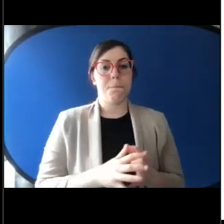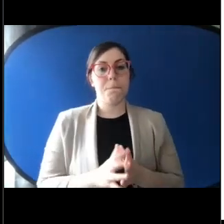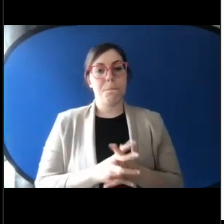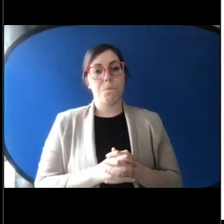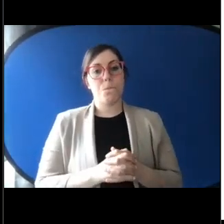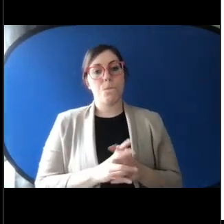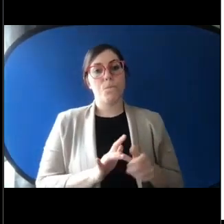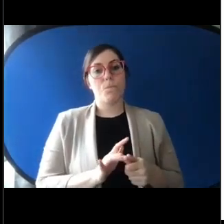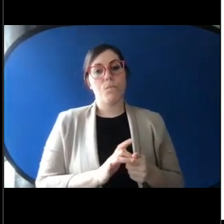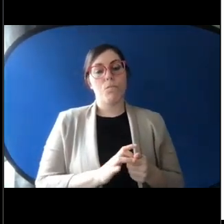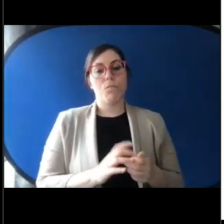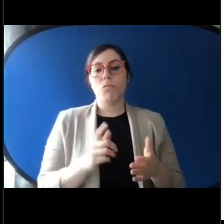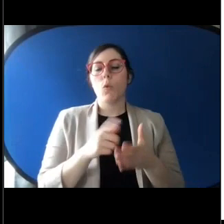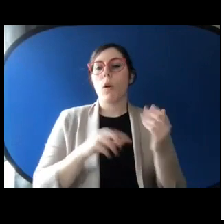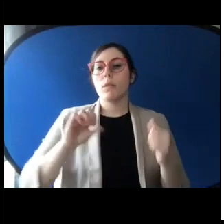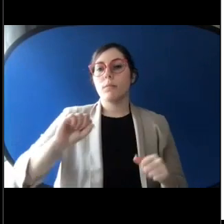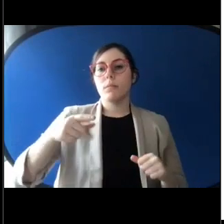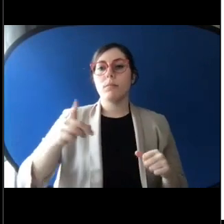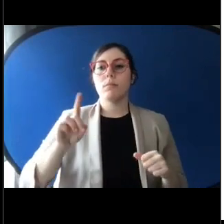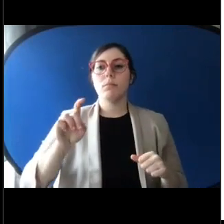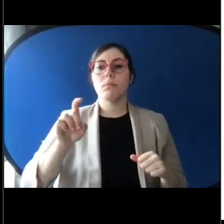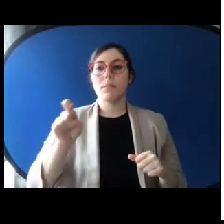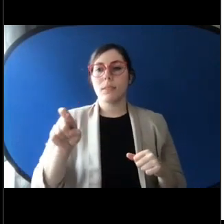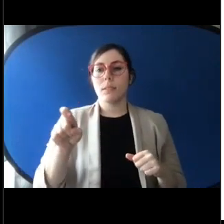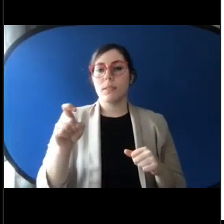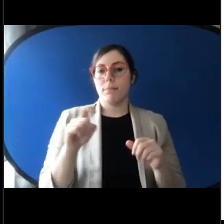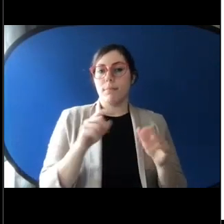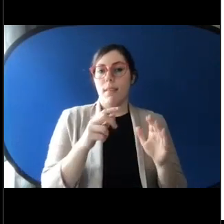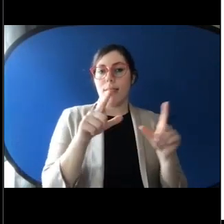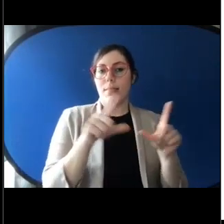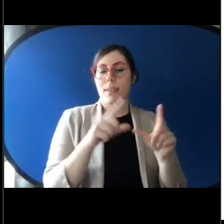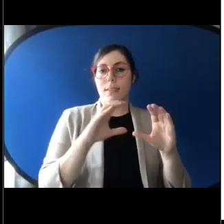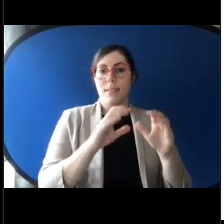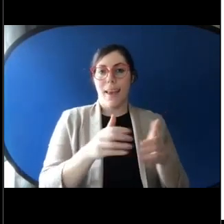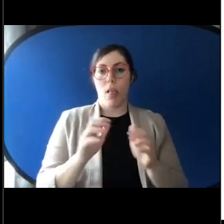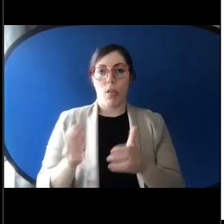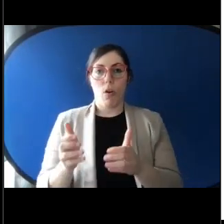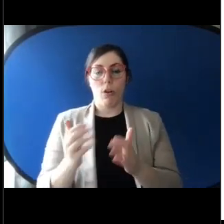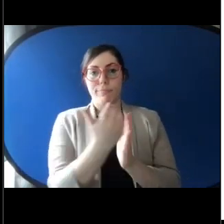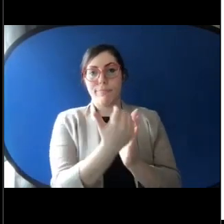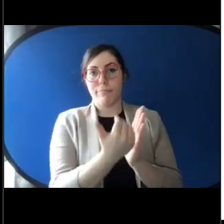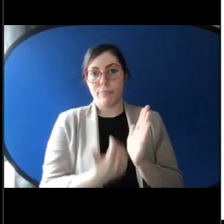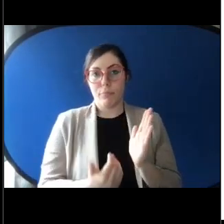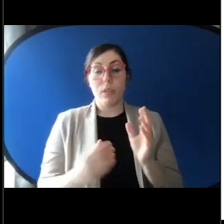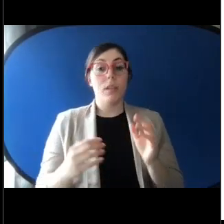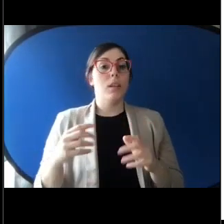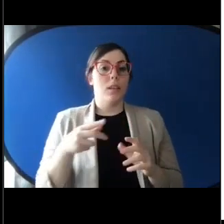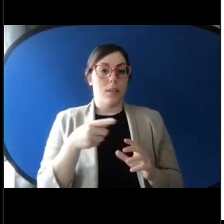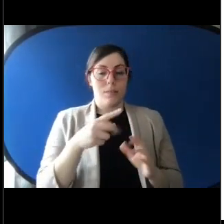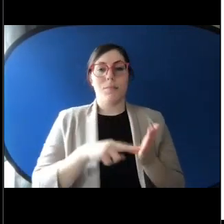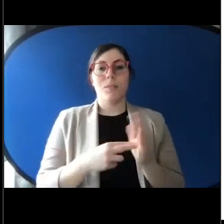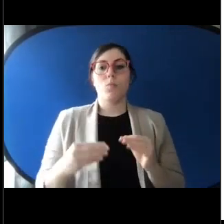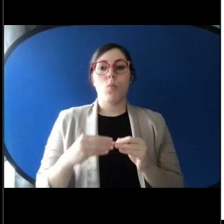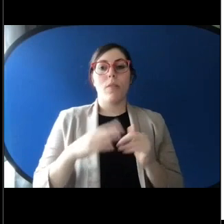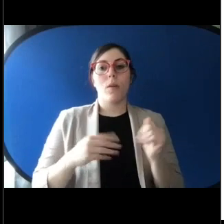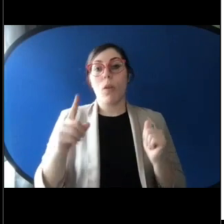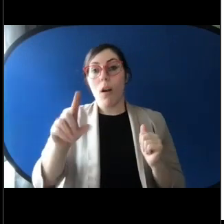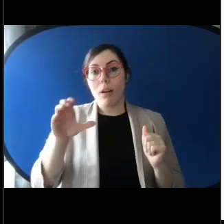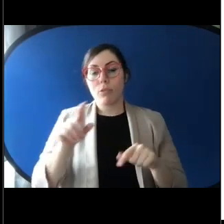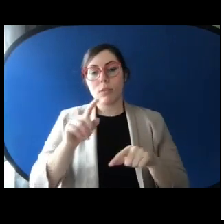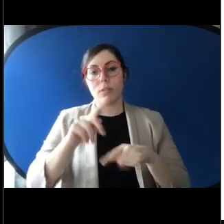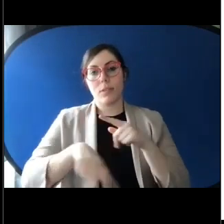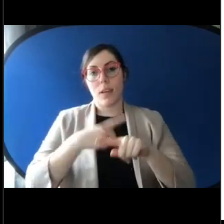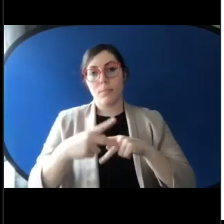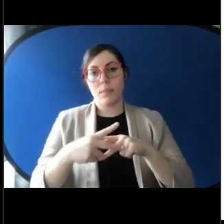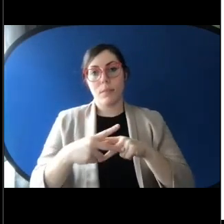So what is the Speedix license catalog? It's more than 100 licenses, and each one is put into a table.